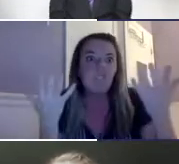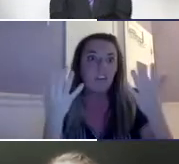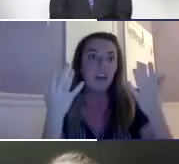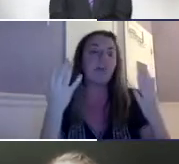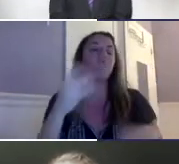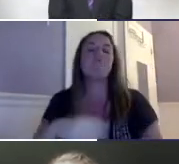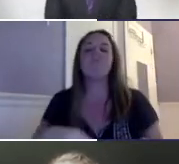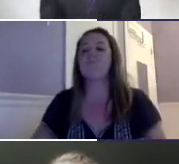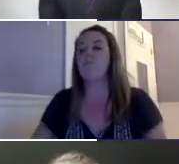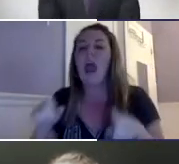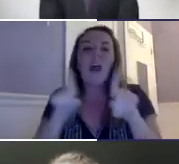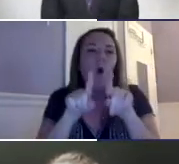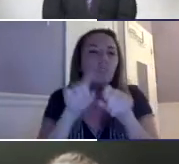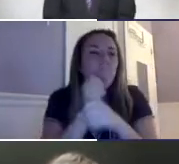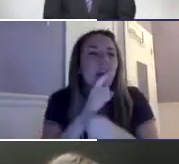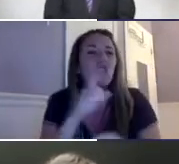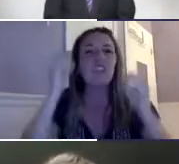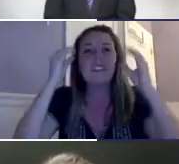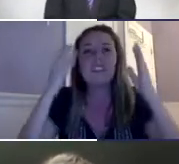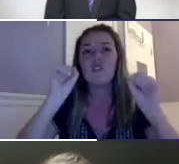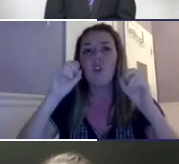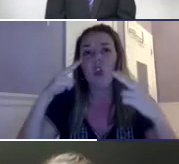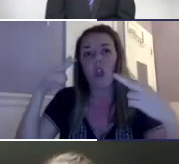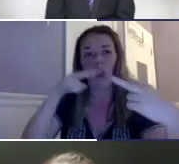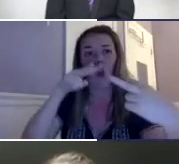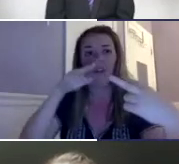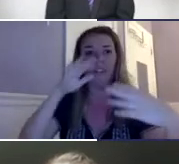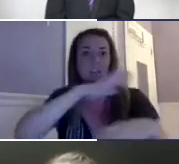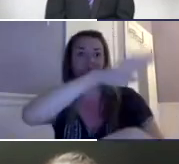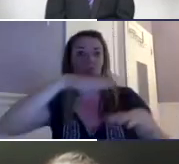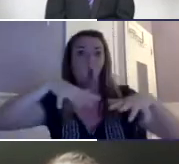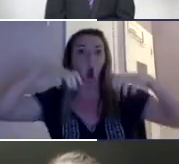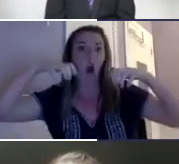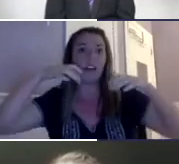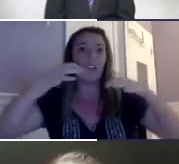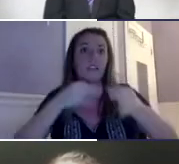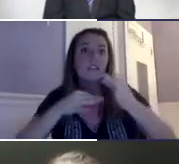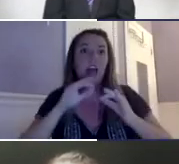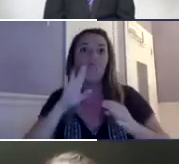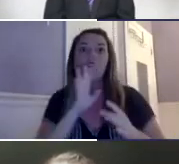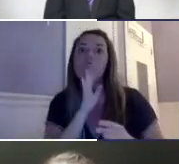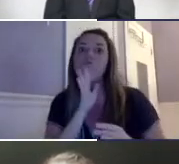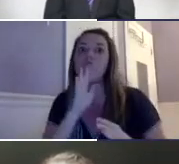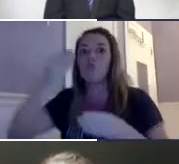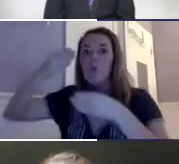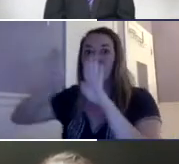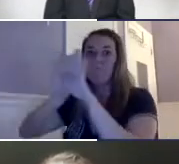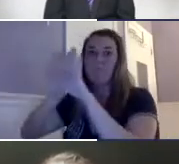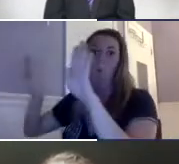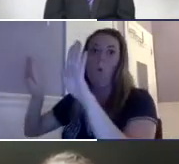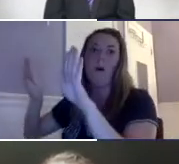an interpreter, you can see both of them in your line of sight. Also, make sure that the teacher can look you in the eye. If there's a